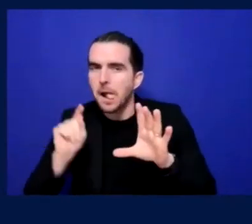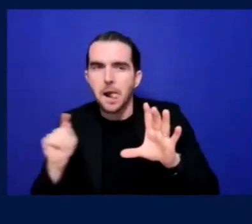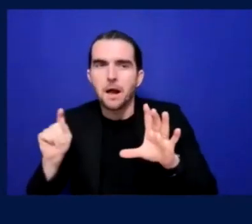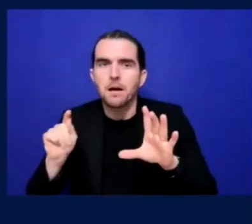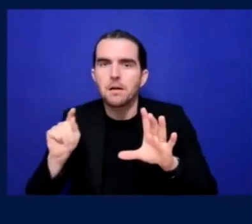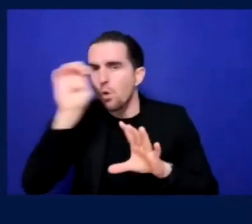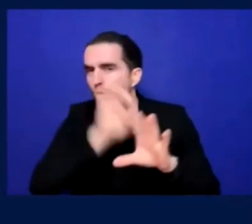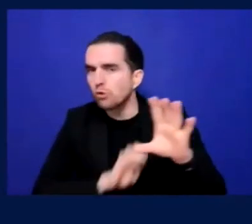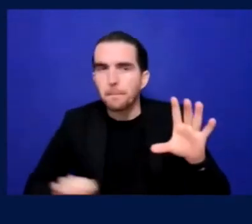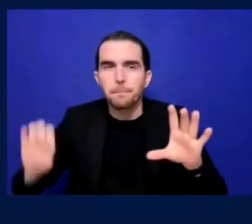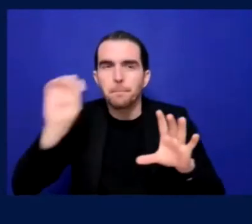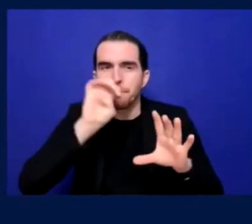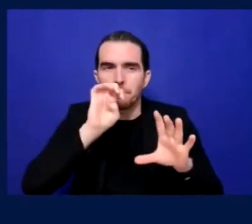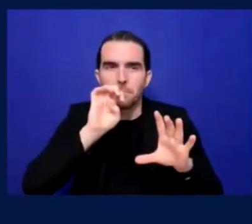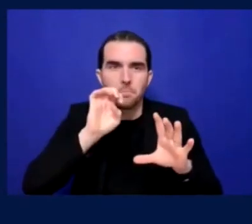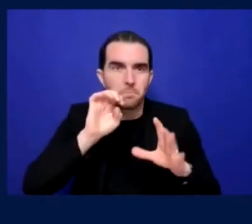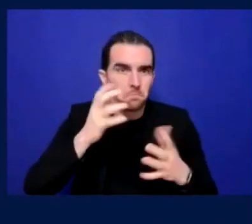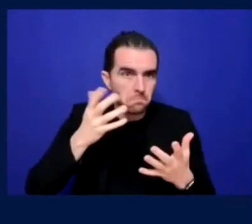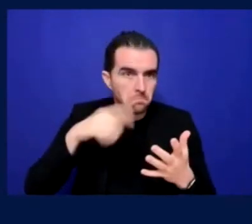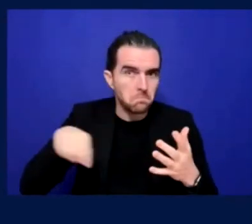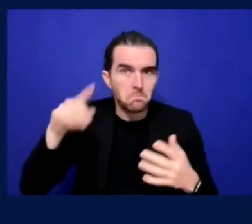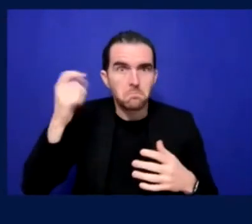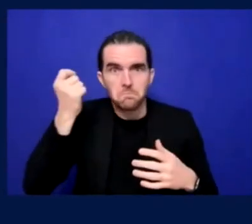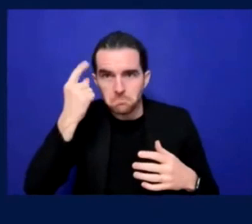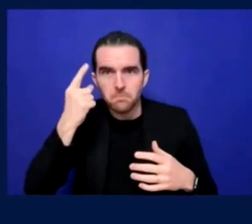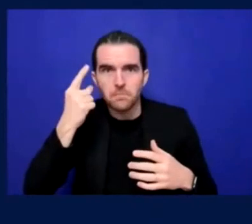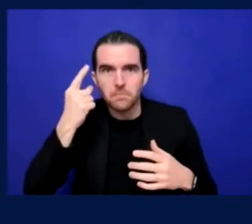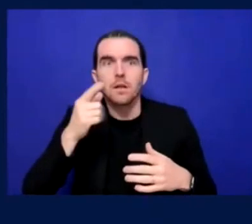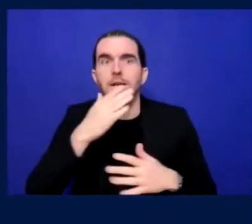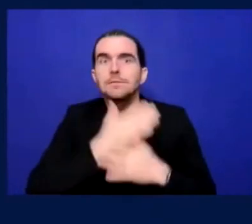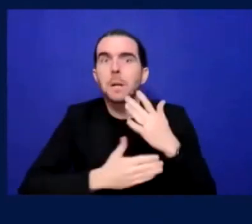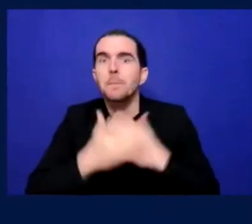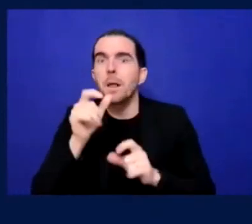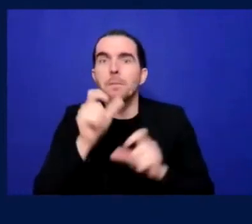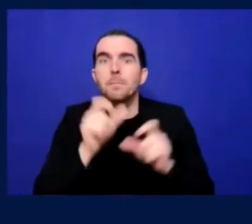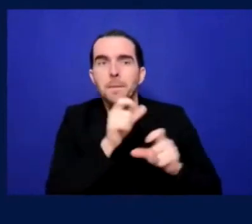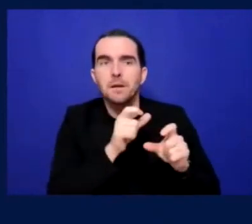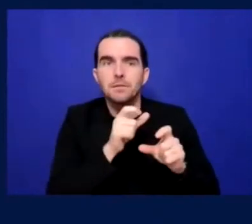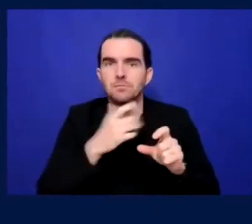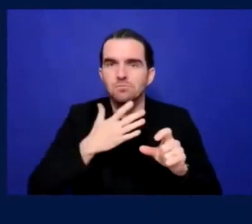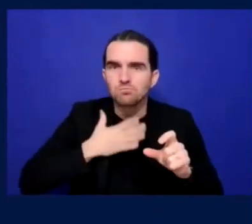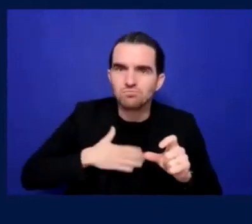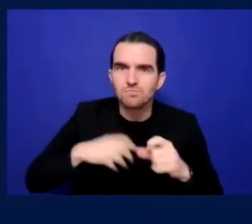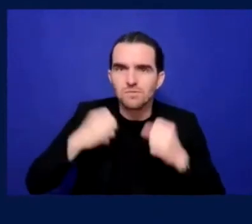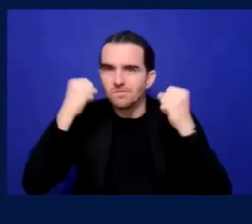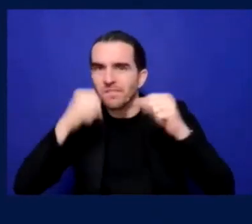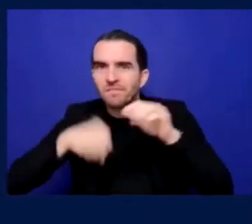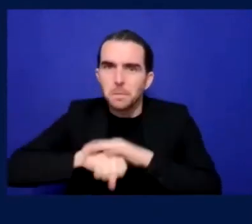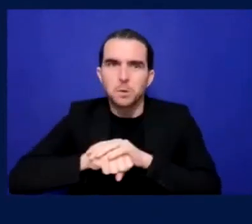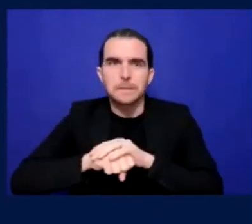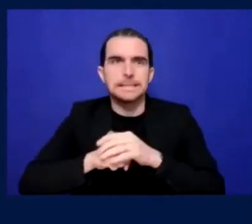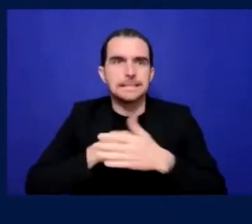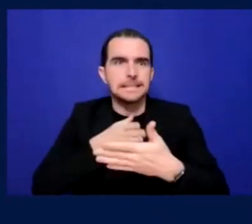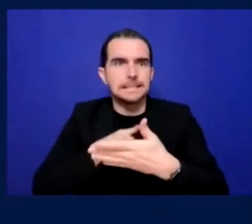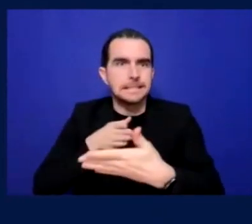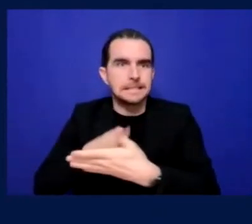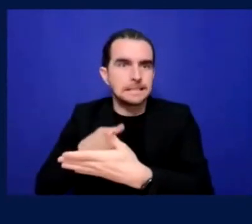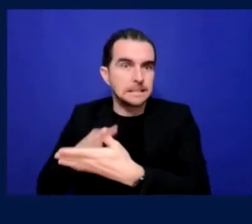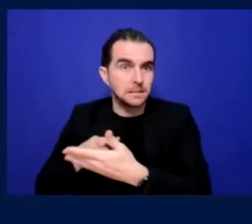are recognized that they, there are different challenges and, and they, are they, uh, you know, accepting of that?